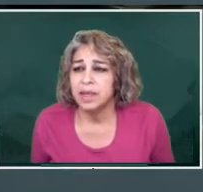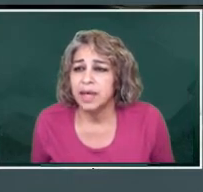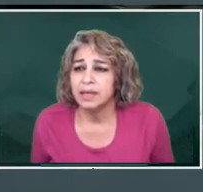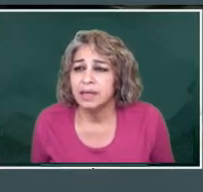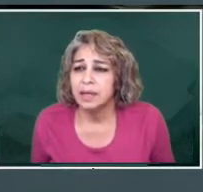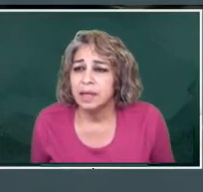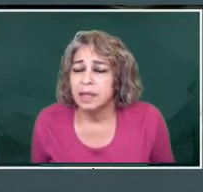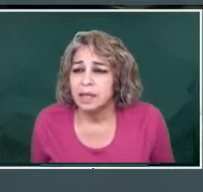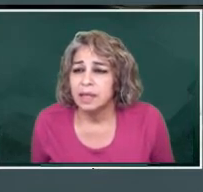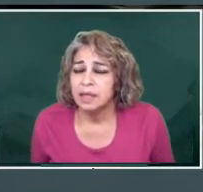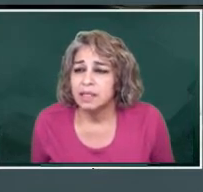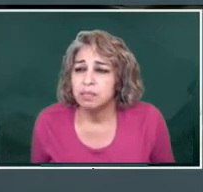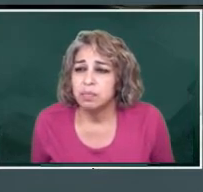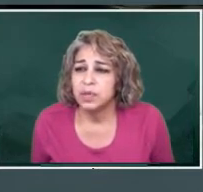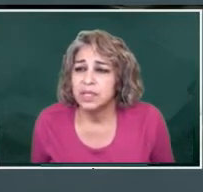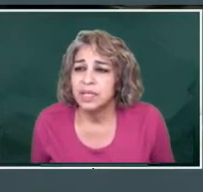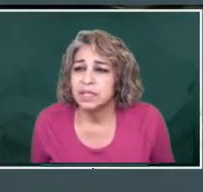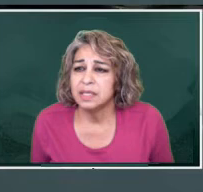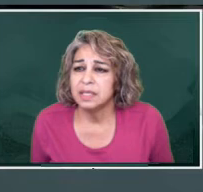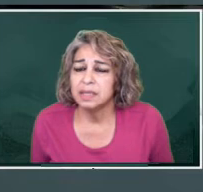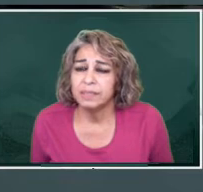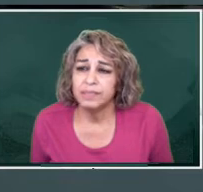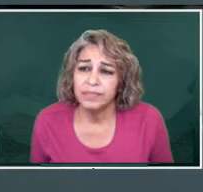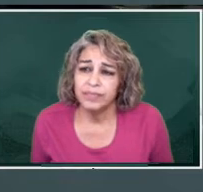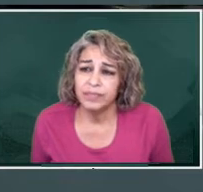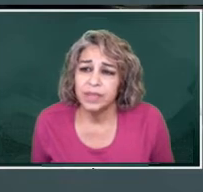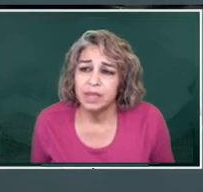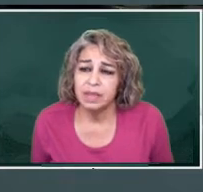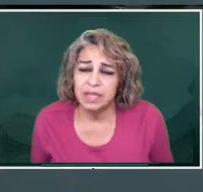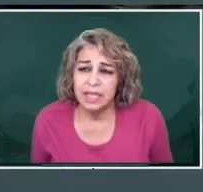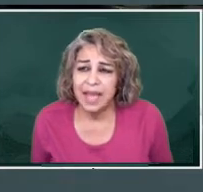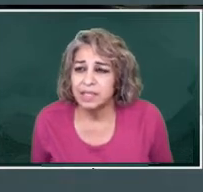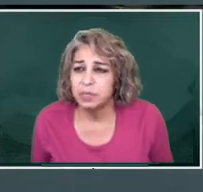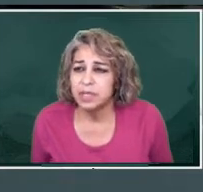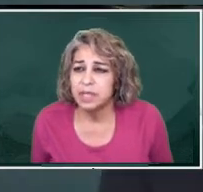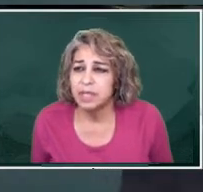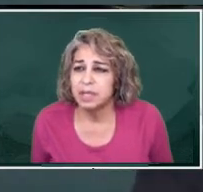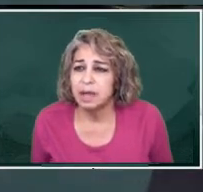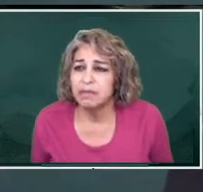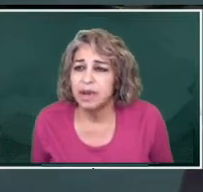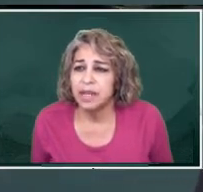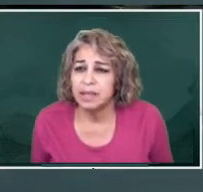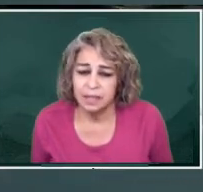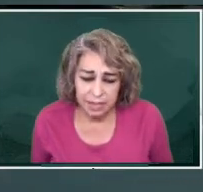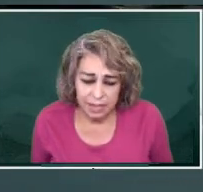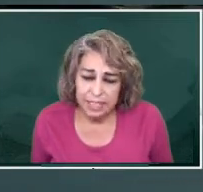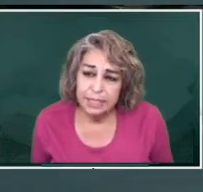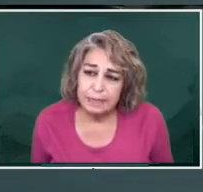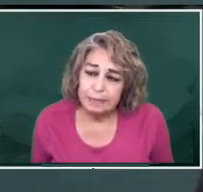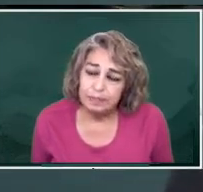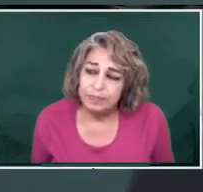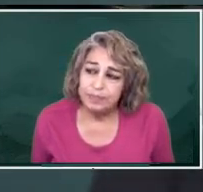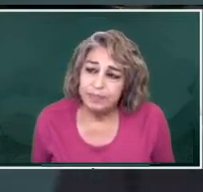that this presents, these acts presents a violence.